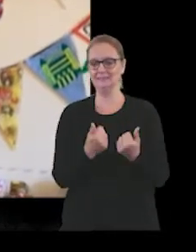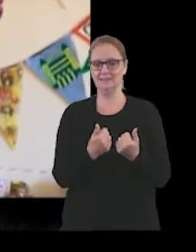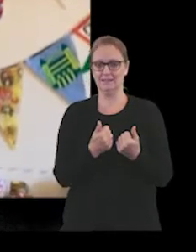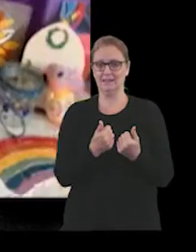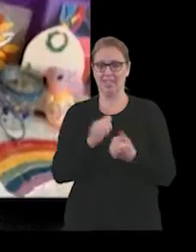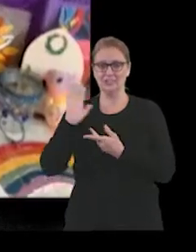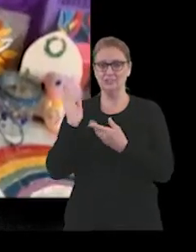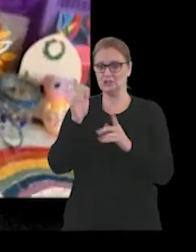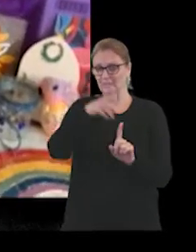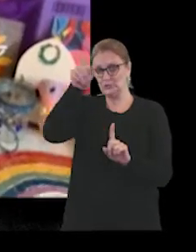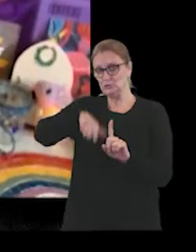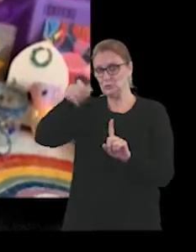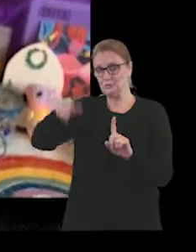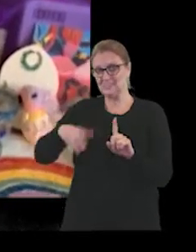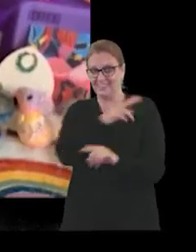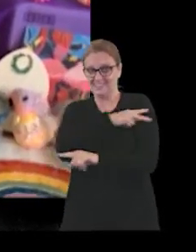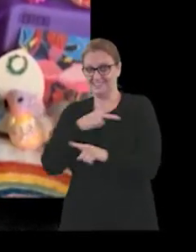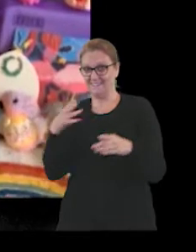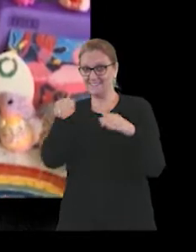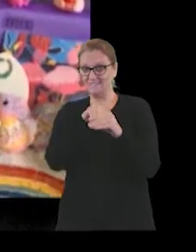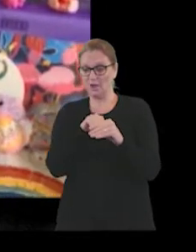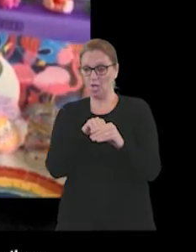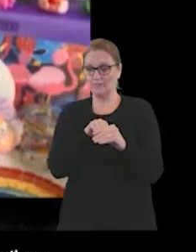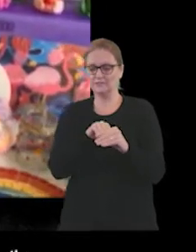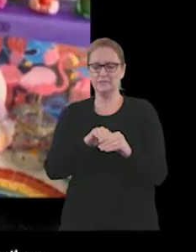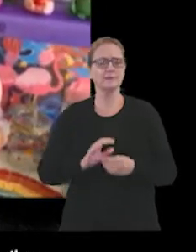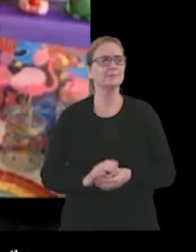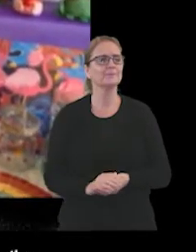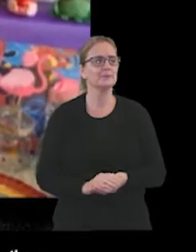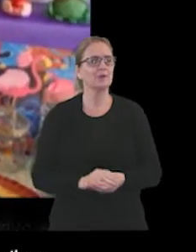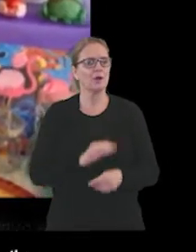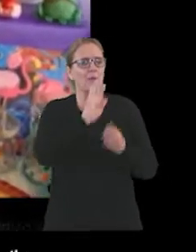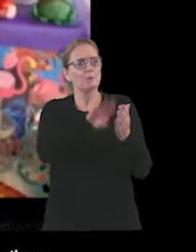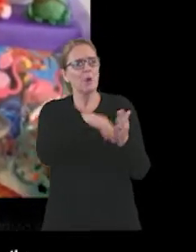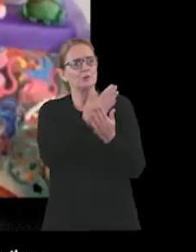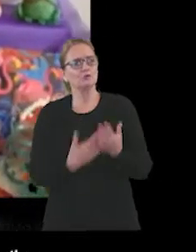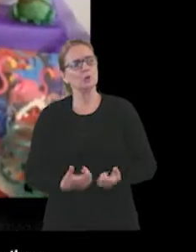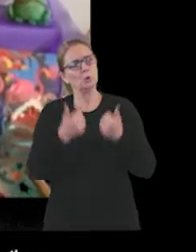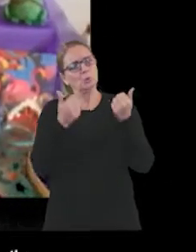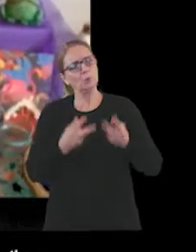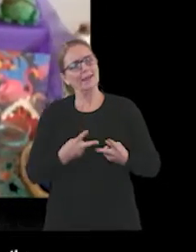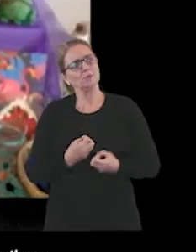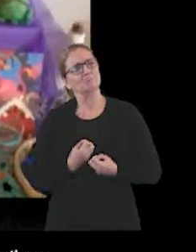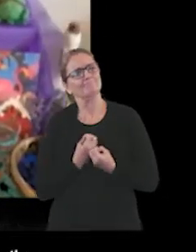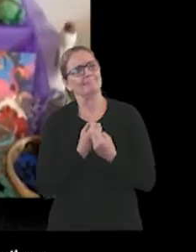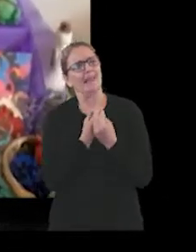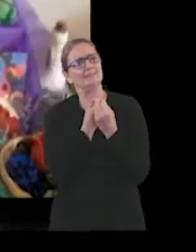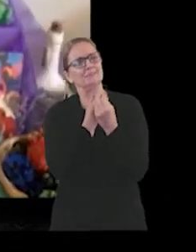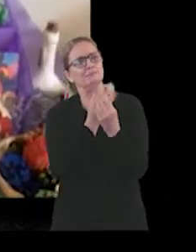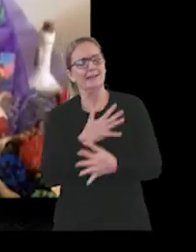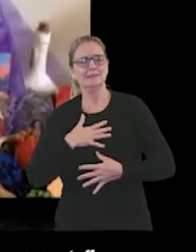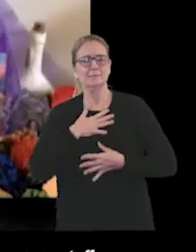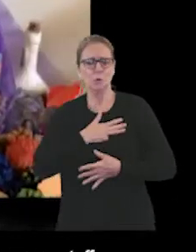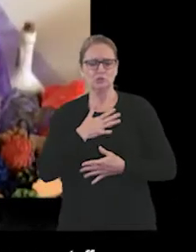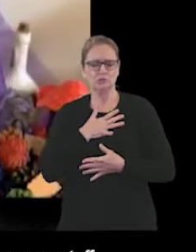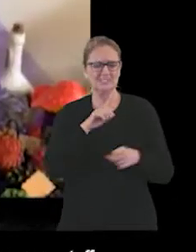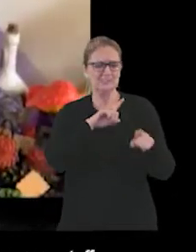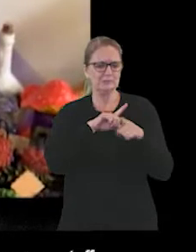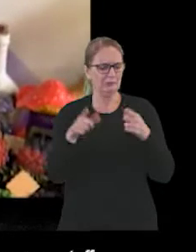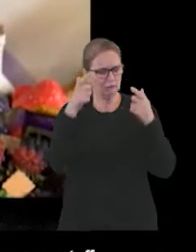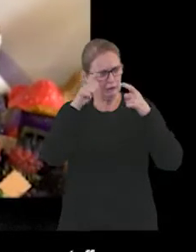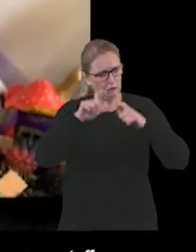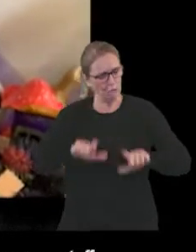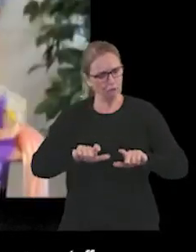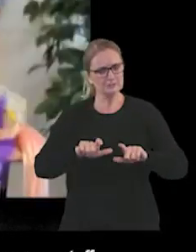staff got involved. Poetry is a really good way to express emotions, especially during lockdown. We've